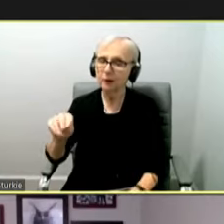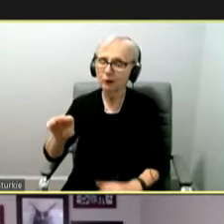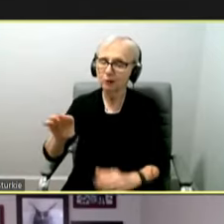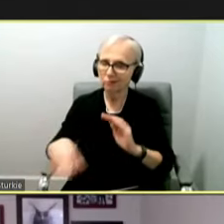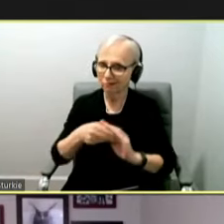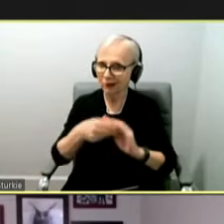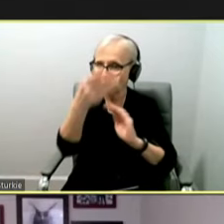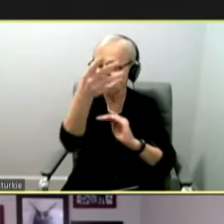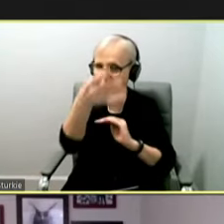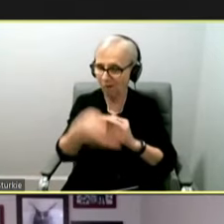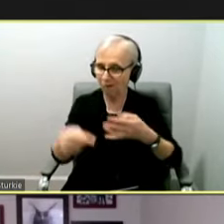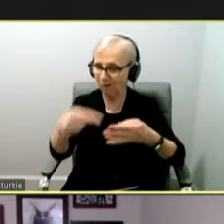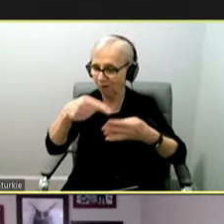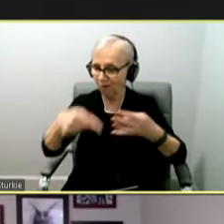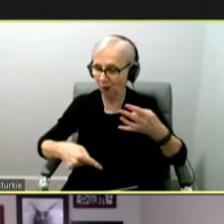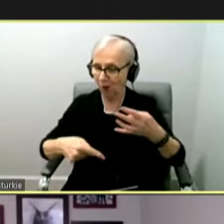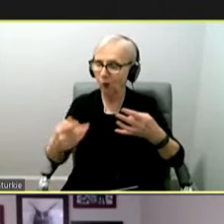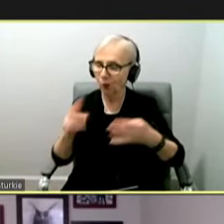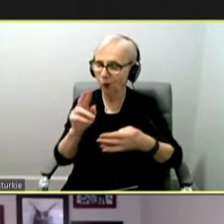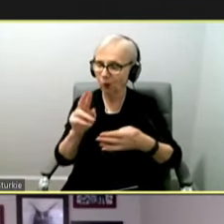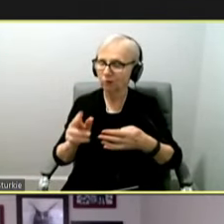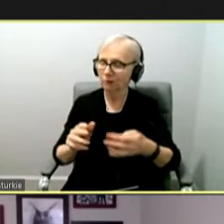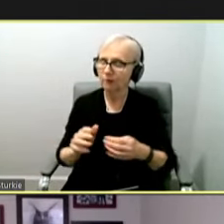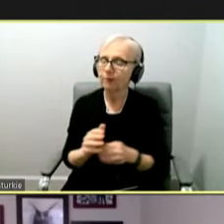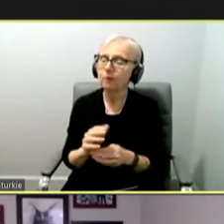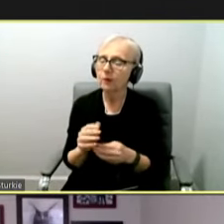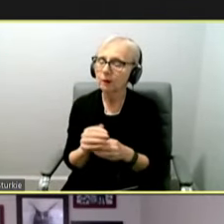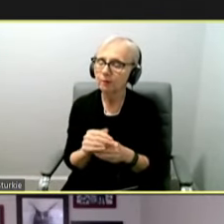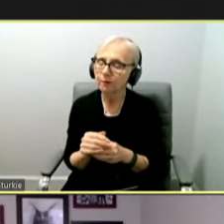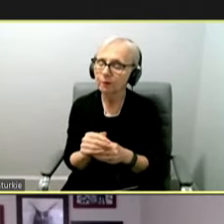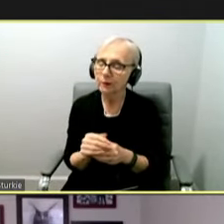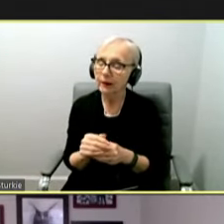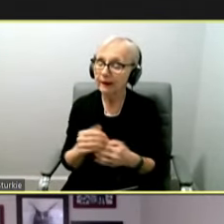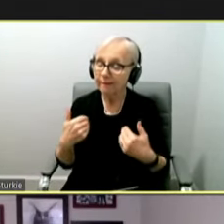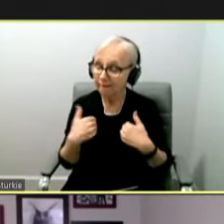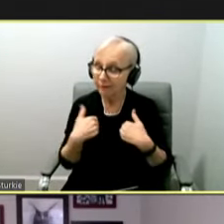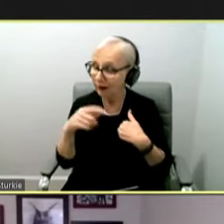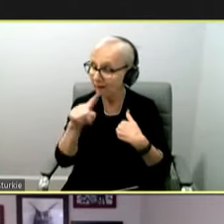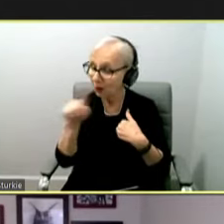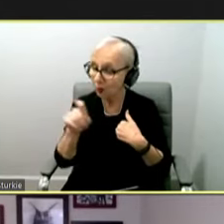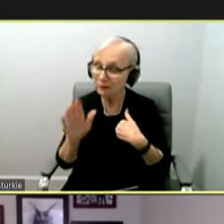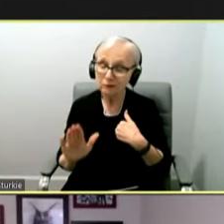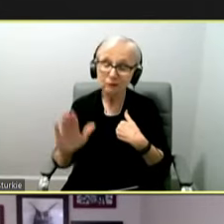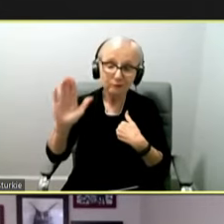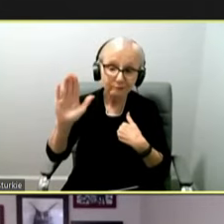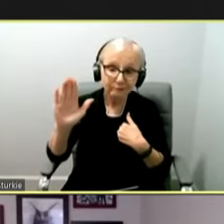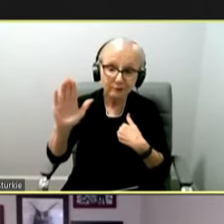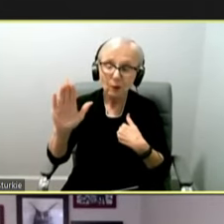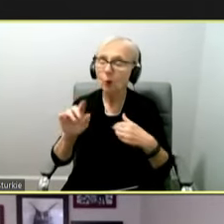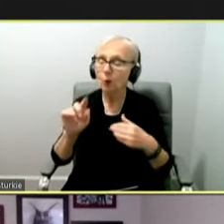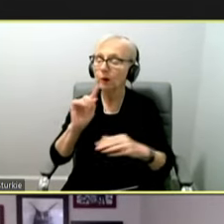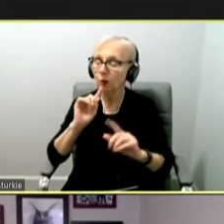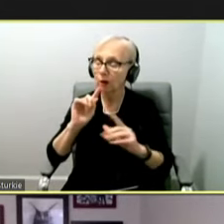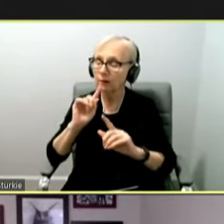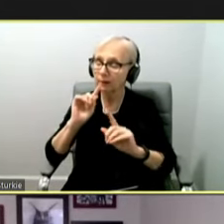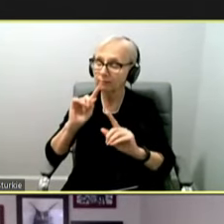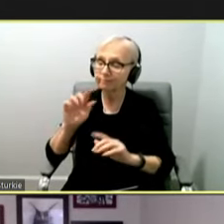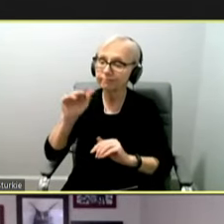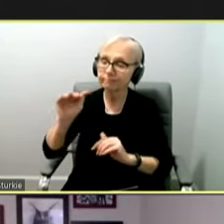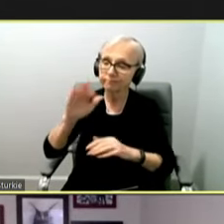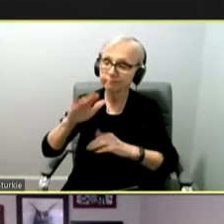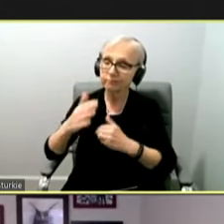A couple of notes here. We'll use the raise hand function. If you have a question, please raise your hand, and we'll get to people in the order that they